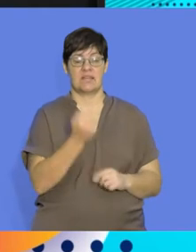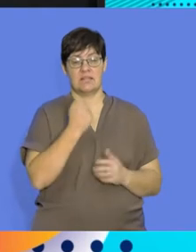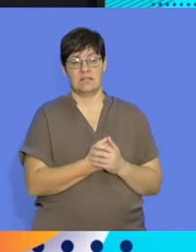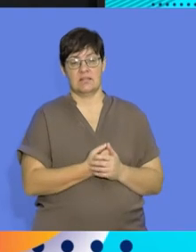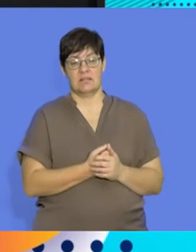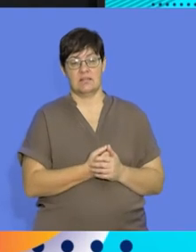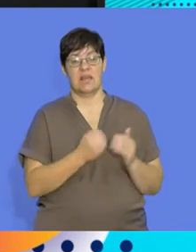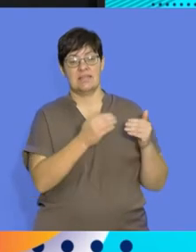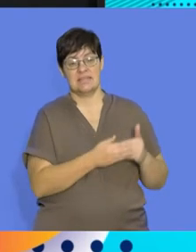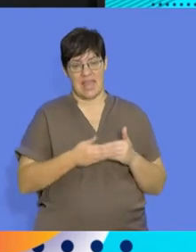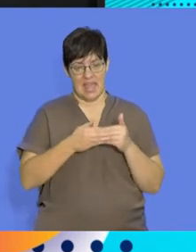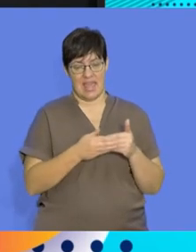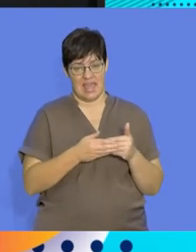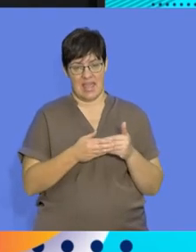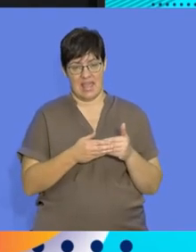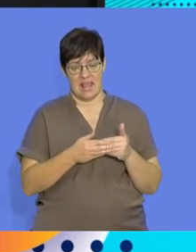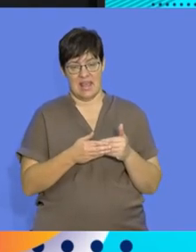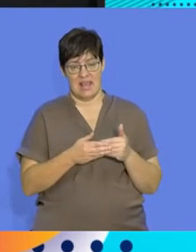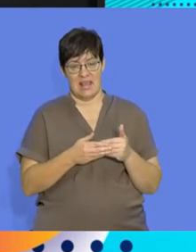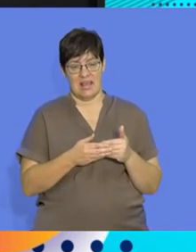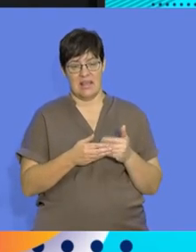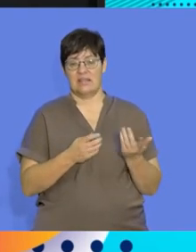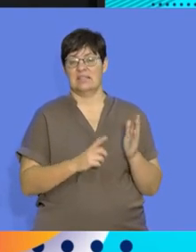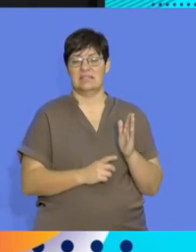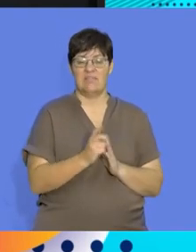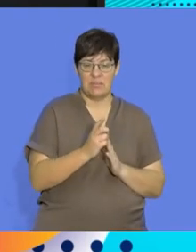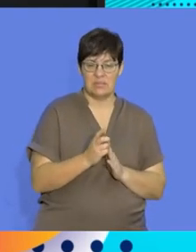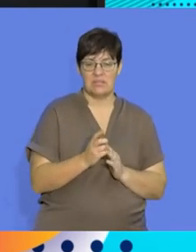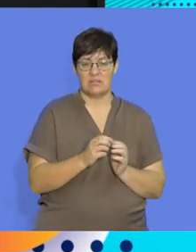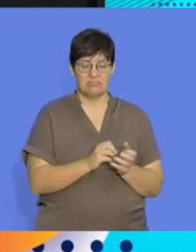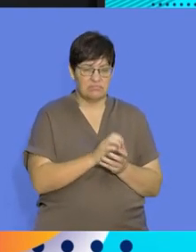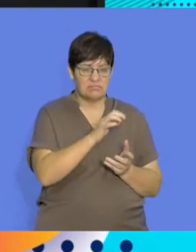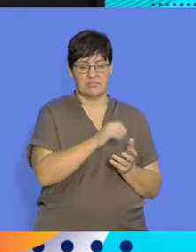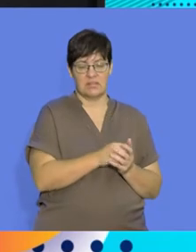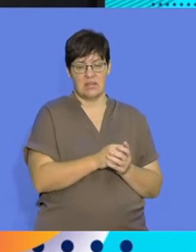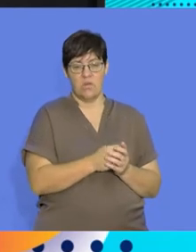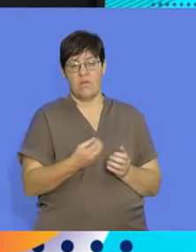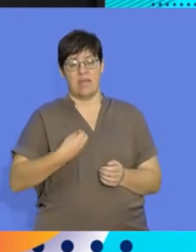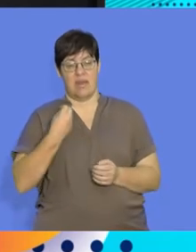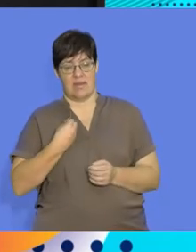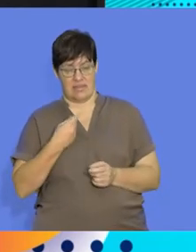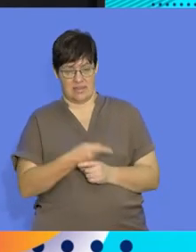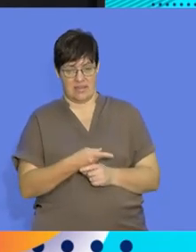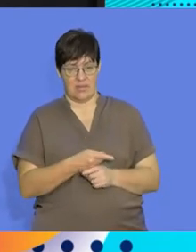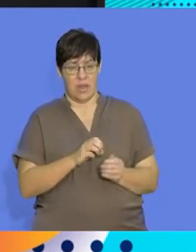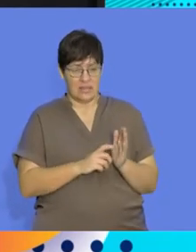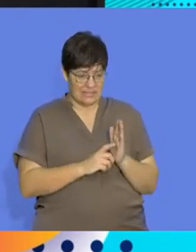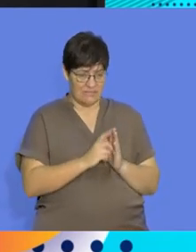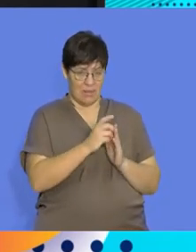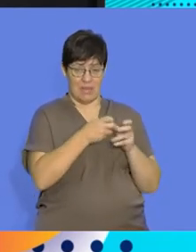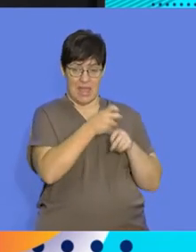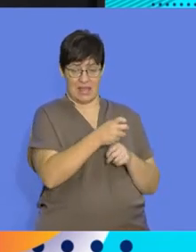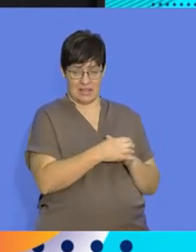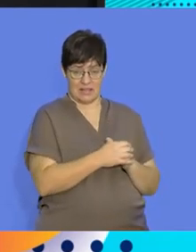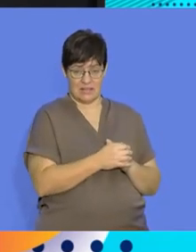there's very little care prenatally, so there's very little development and incubation or development of the young during the development of the